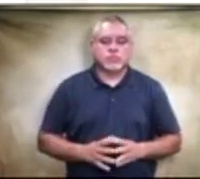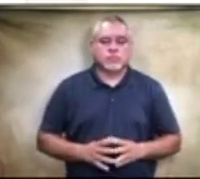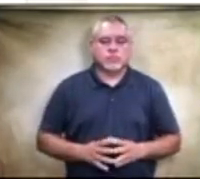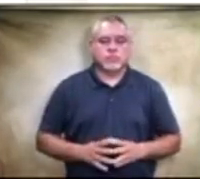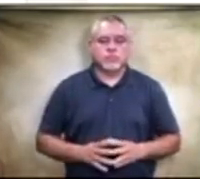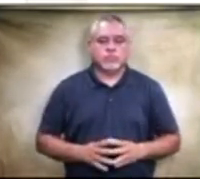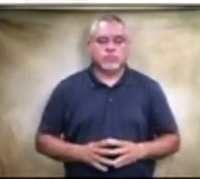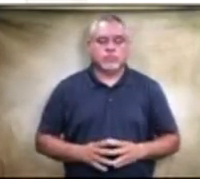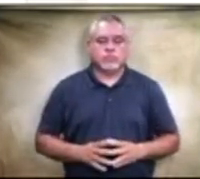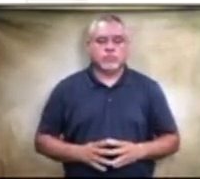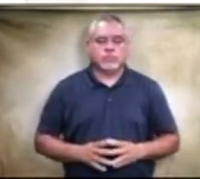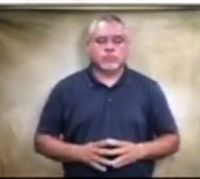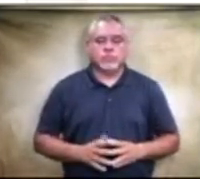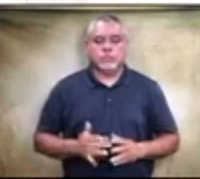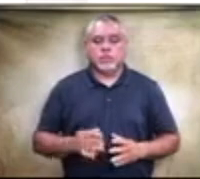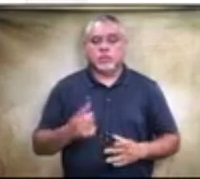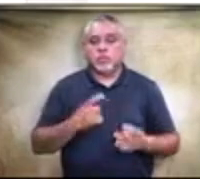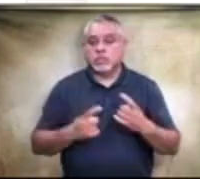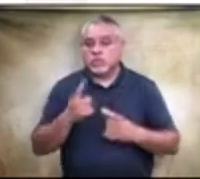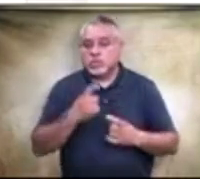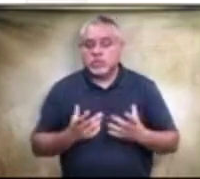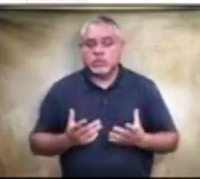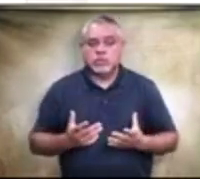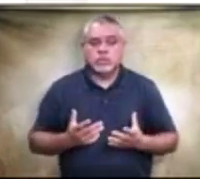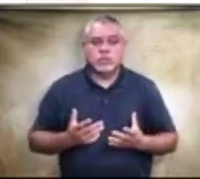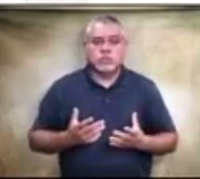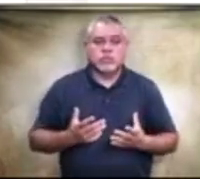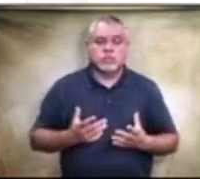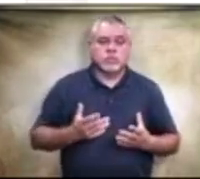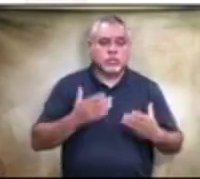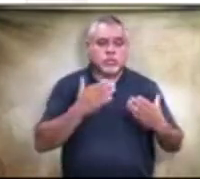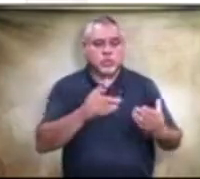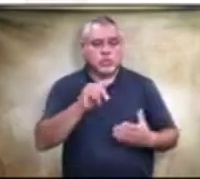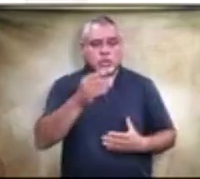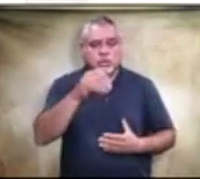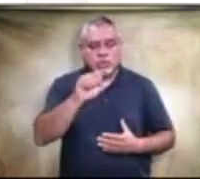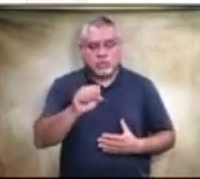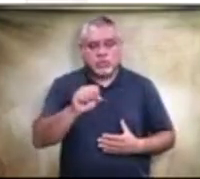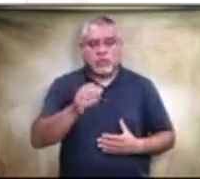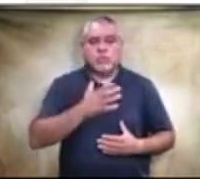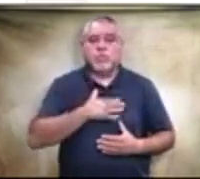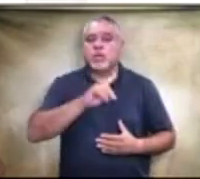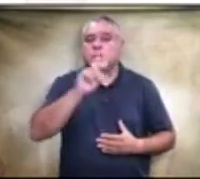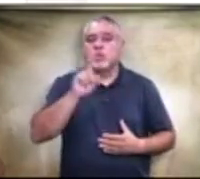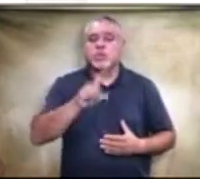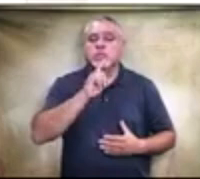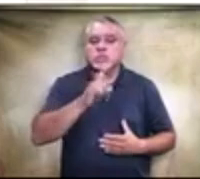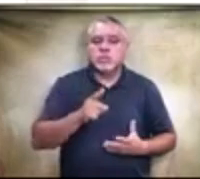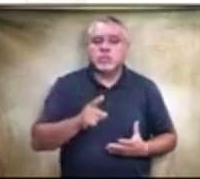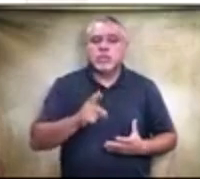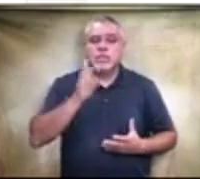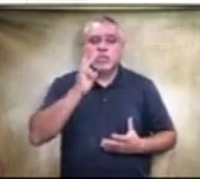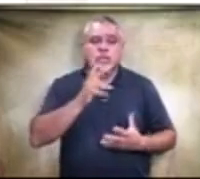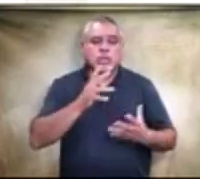any questions uh-huh go ahead go ahead Ms. Towns my question was just around we I've seen a lot of green